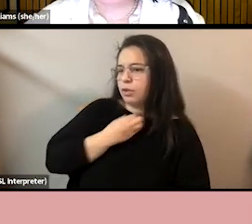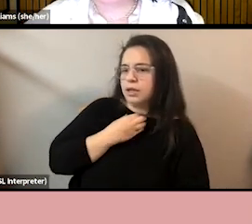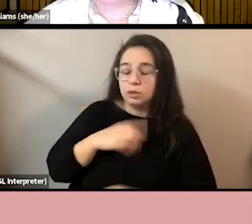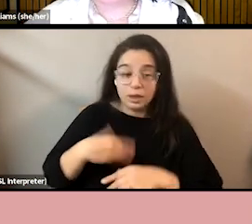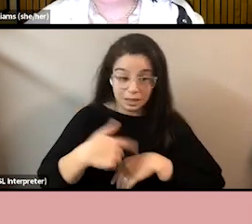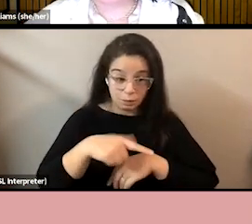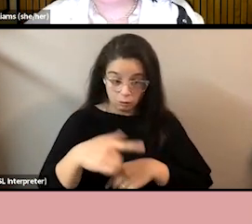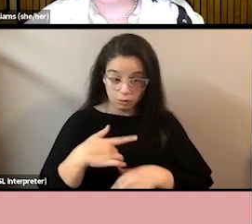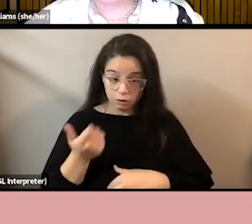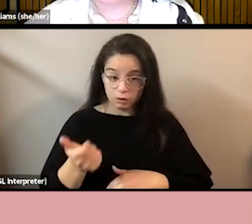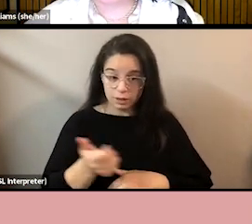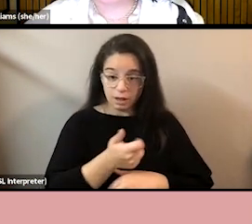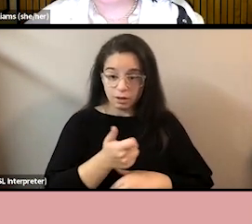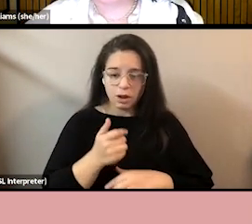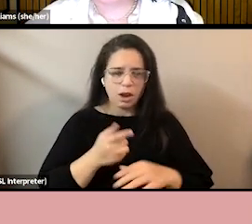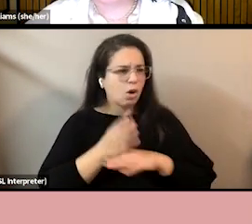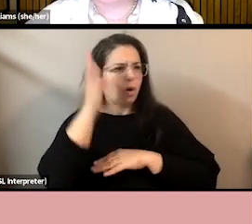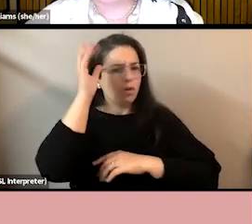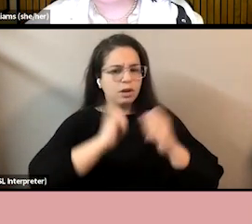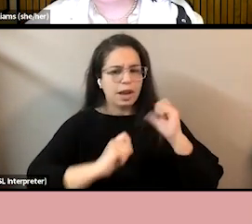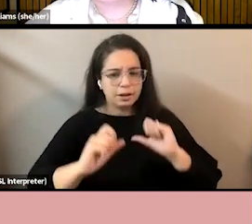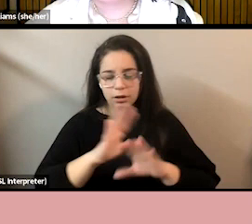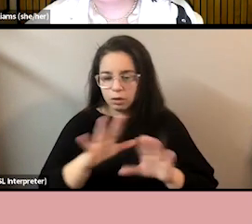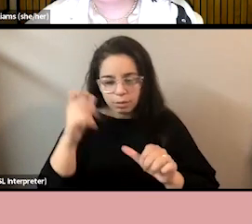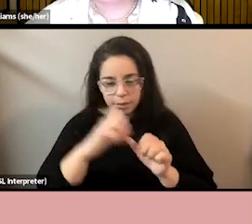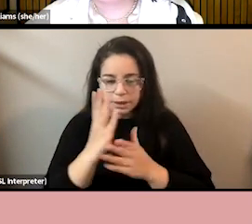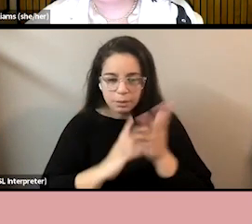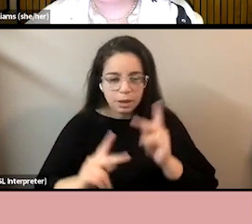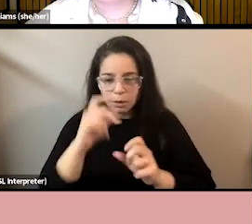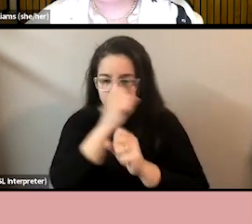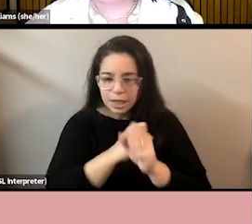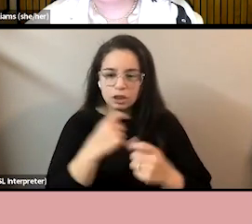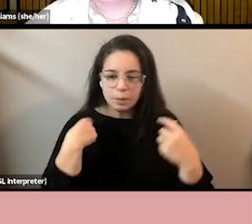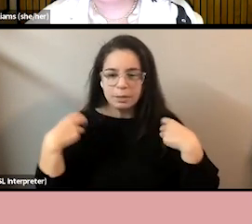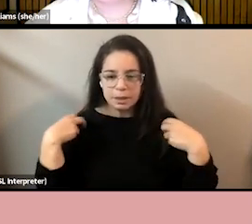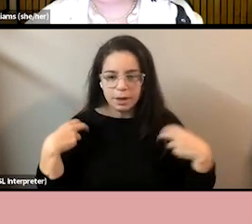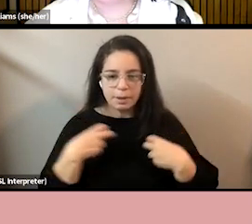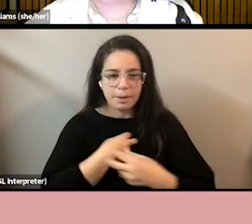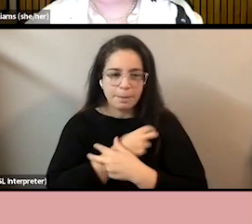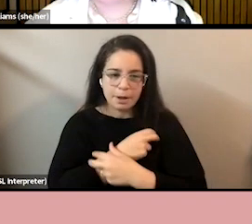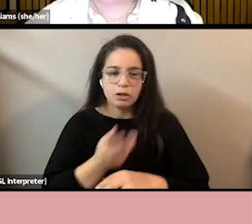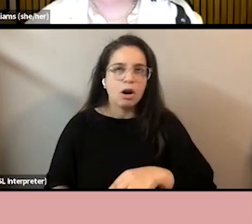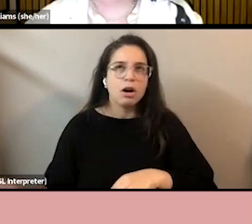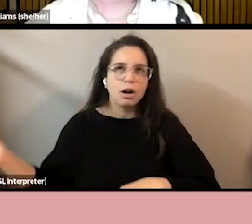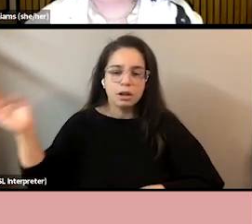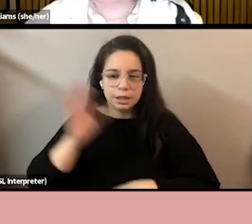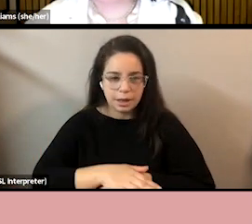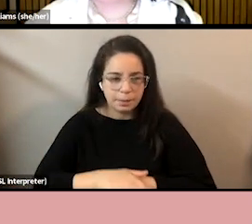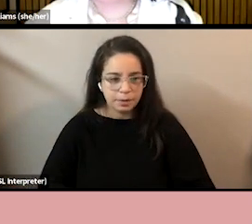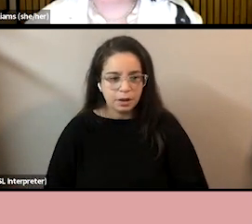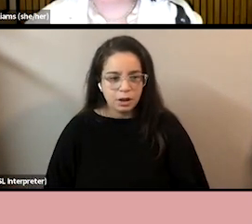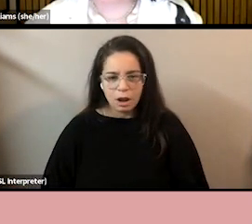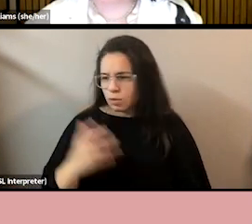time you think so reacting, remember, some people experience mosquito bites all the time. You're all so